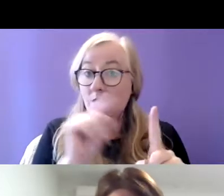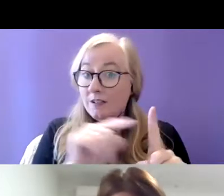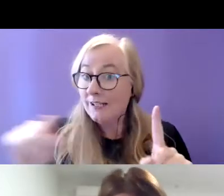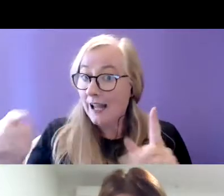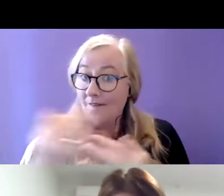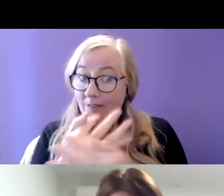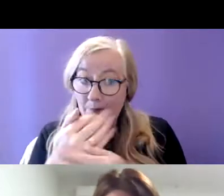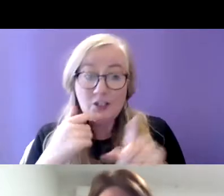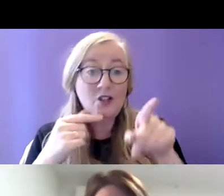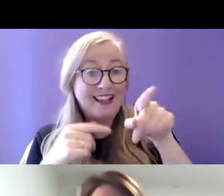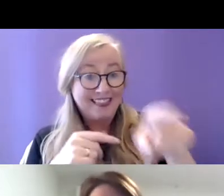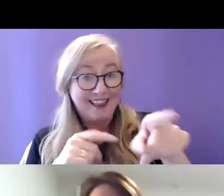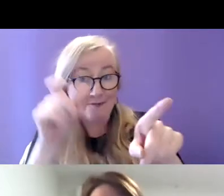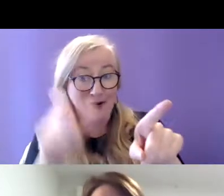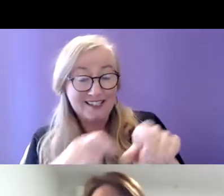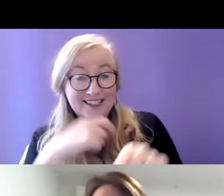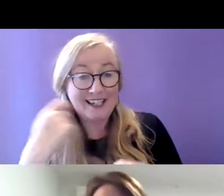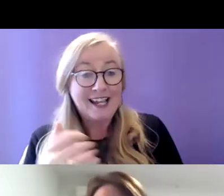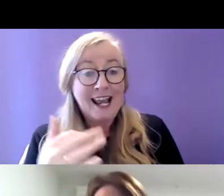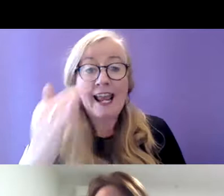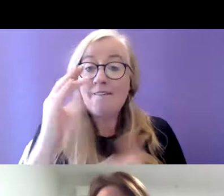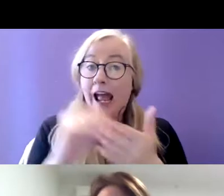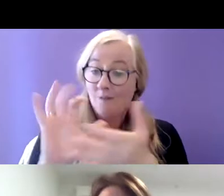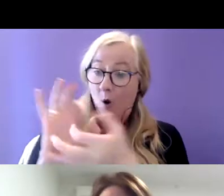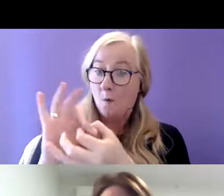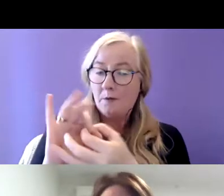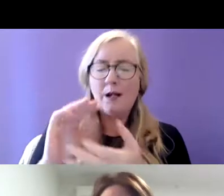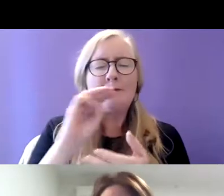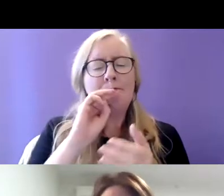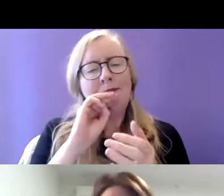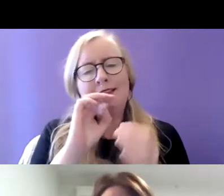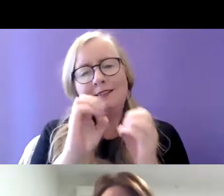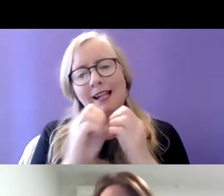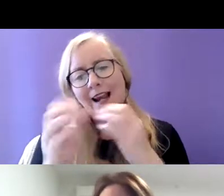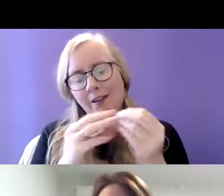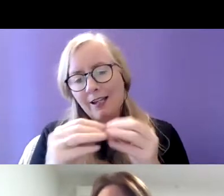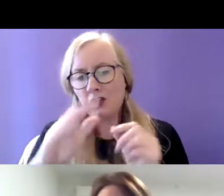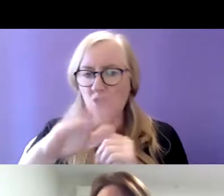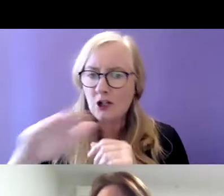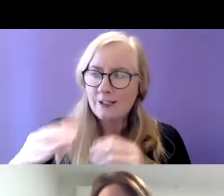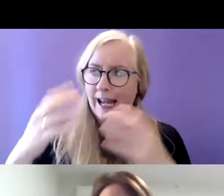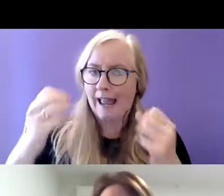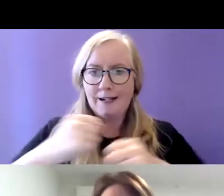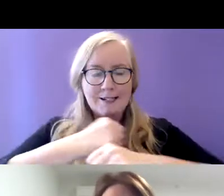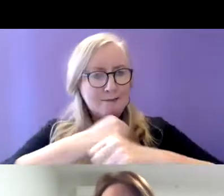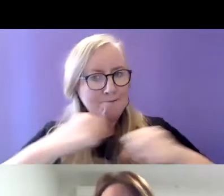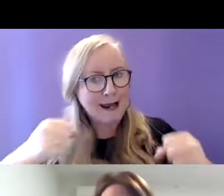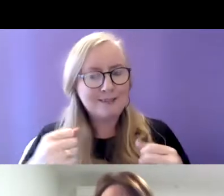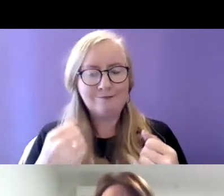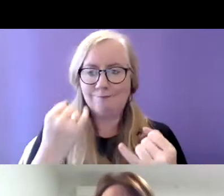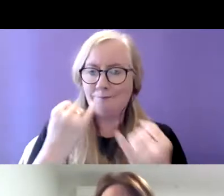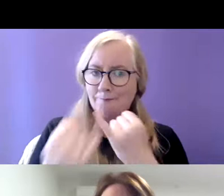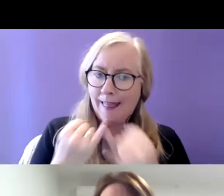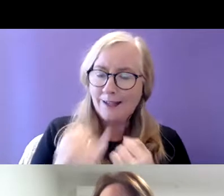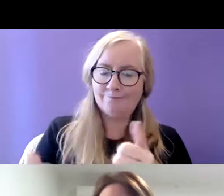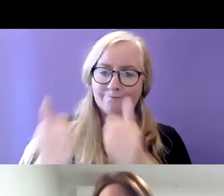and Naliki says here if you have a home it means everything for the kids they have big space they play like you know it's so good